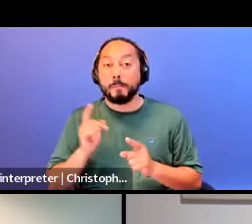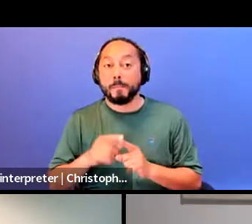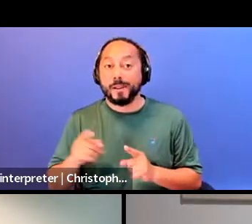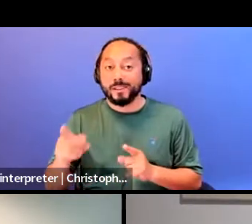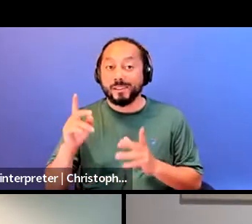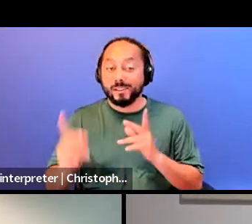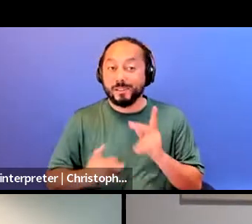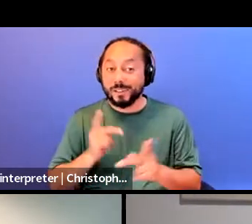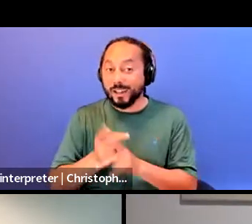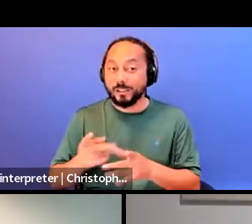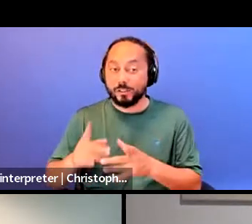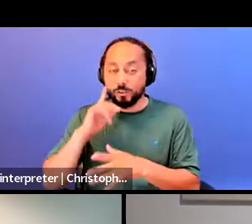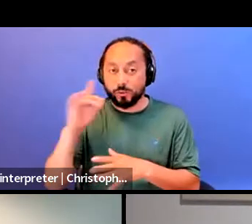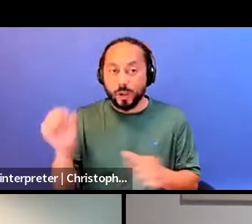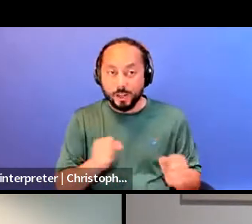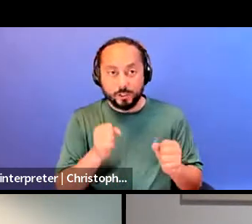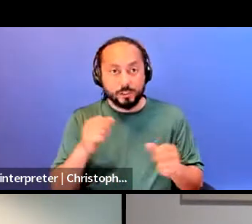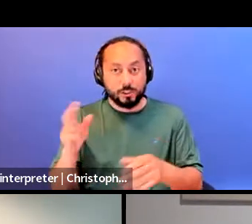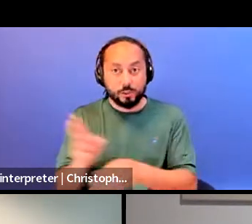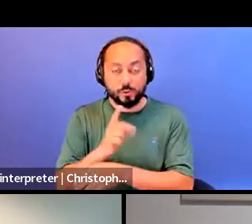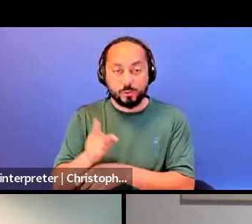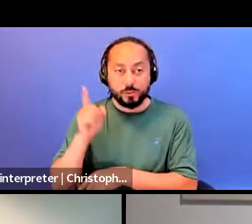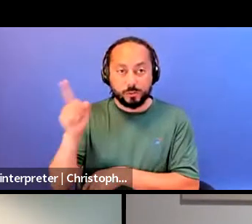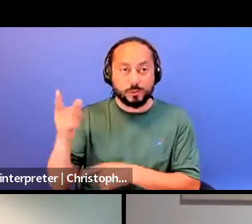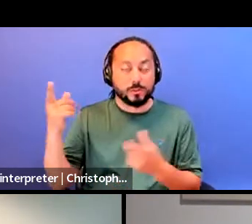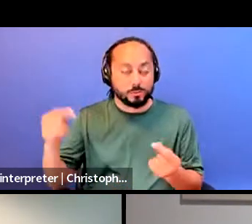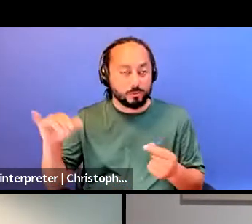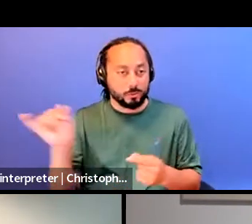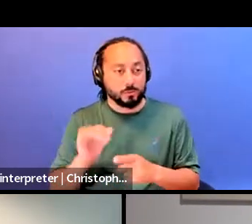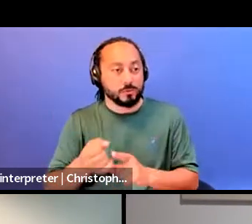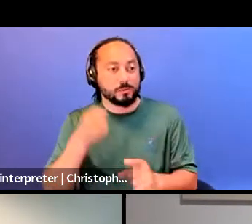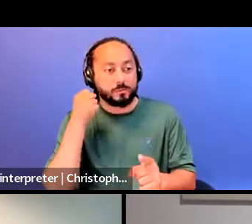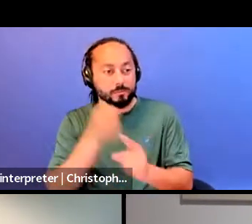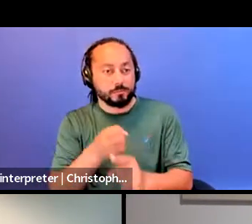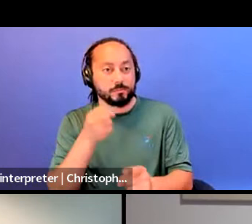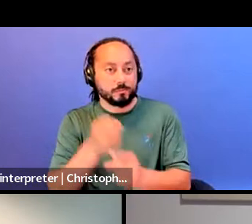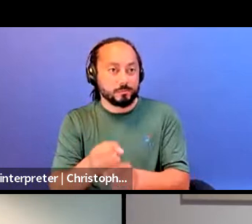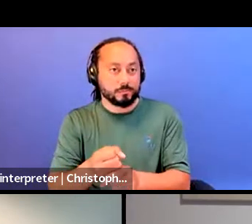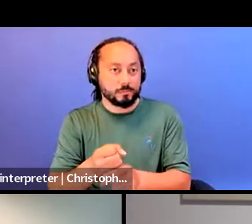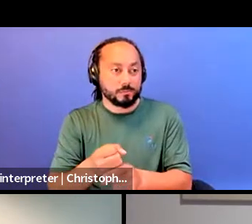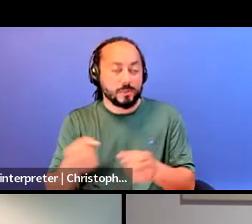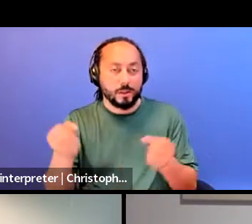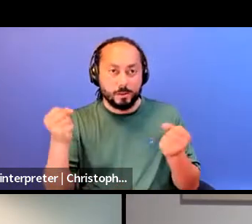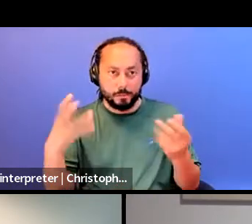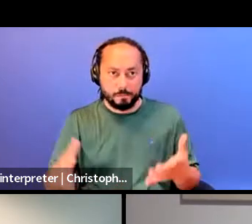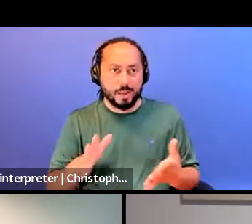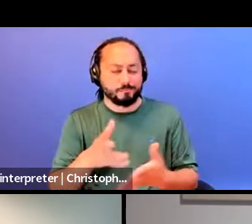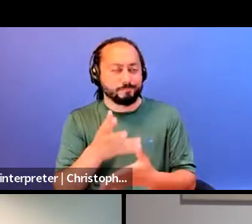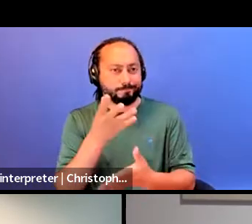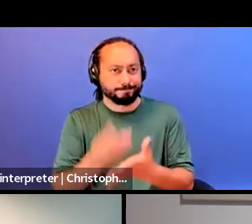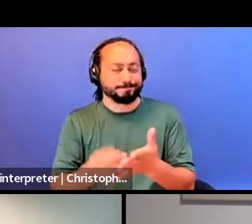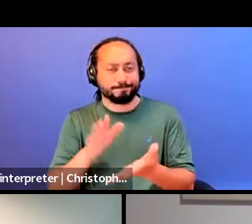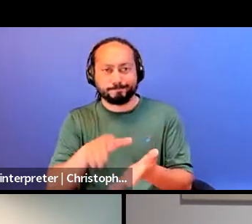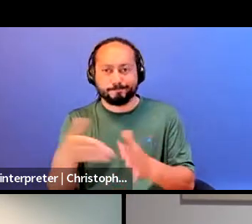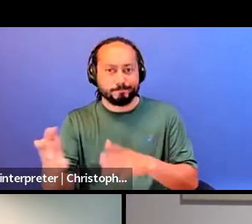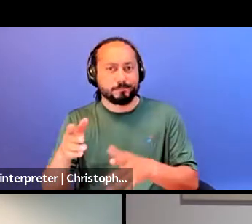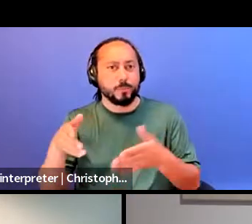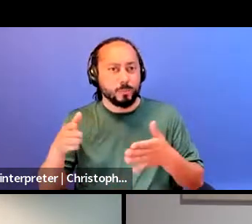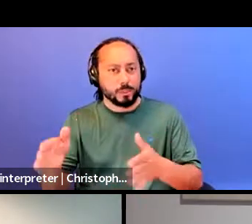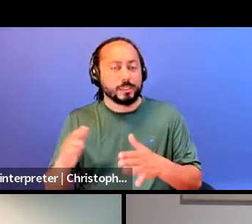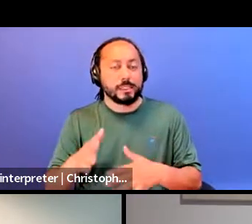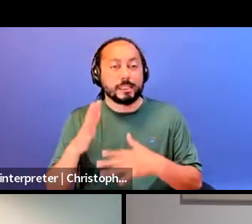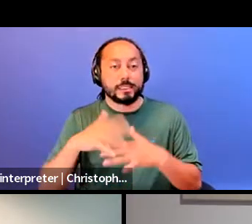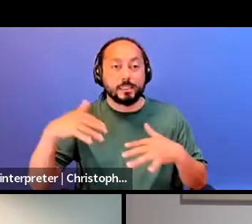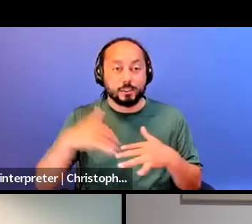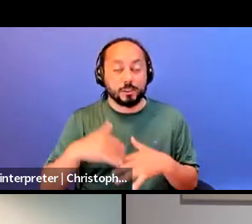that it employs, it is also impacting in deadly ways the lives of Indigenous, Black, racialized